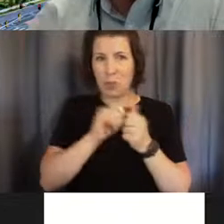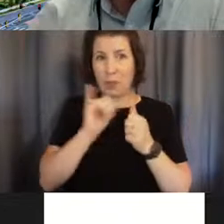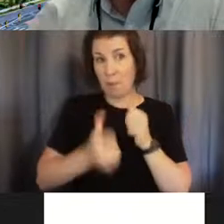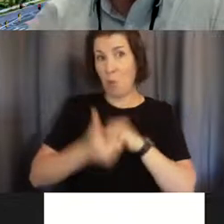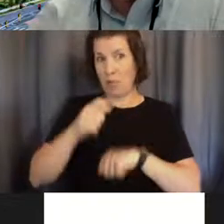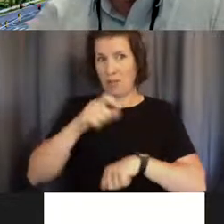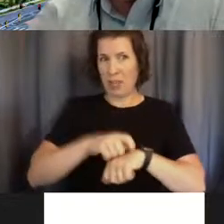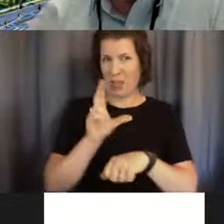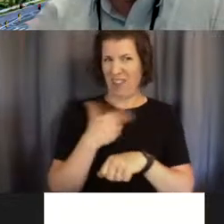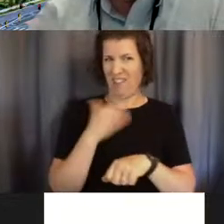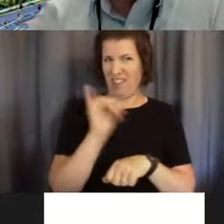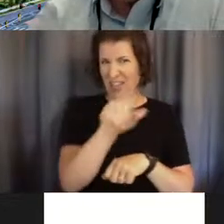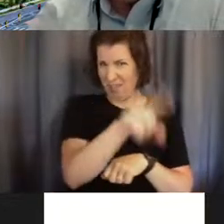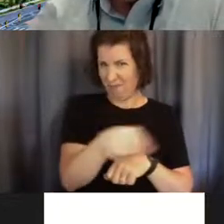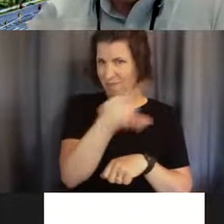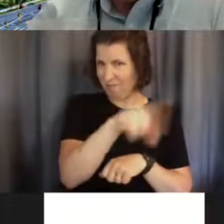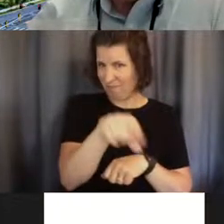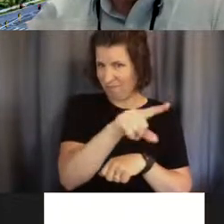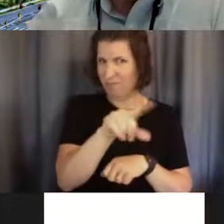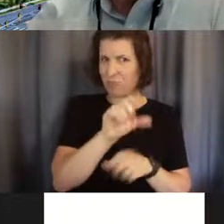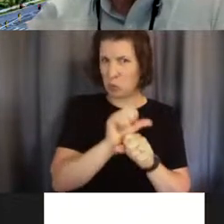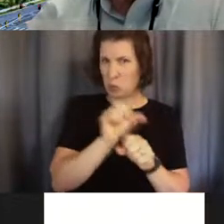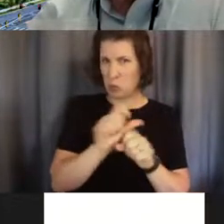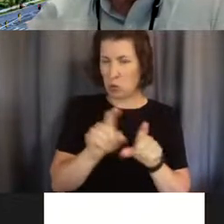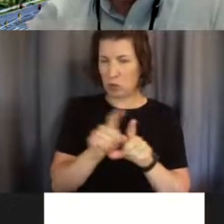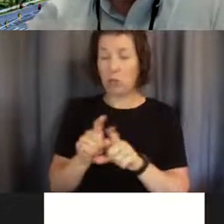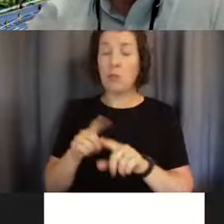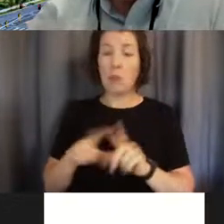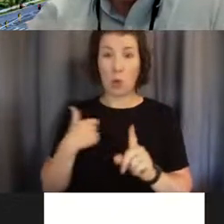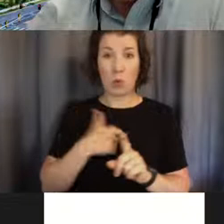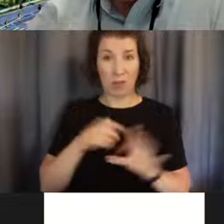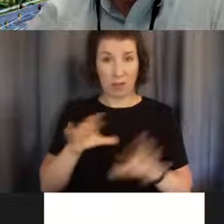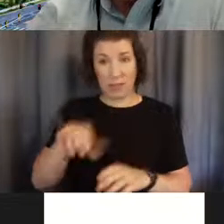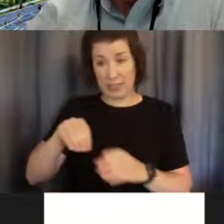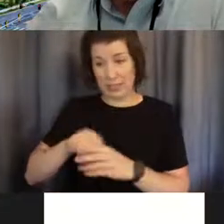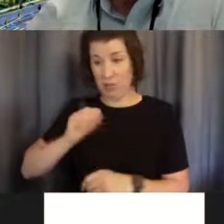that working also, but we've done this in our laboratory.